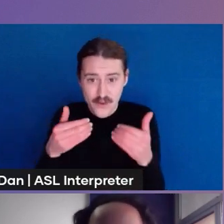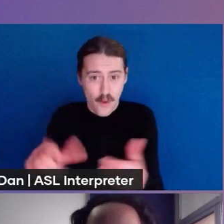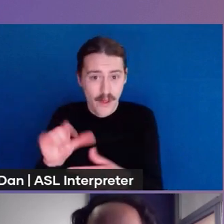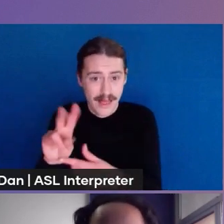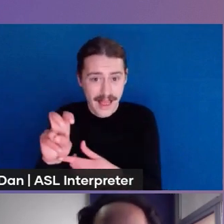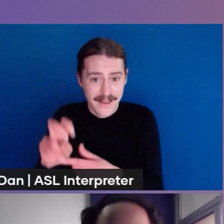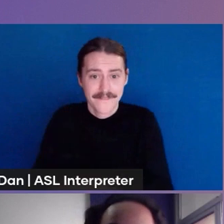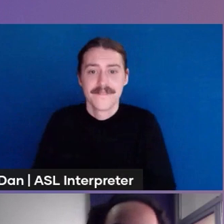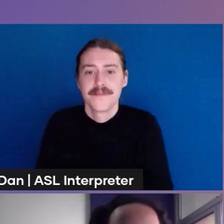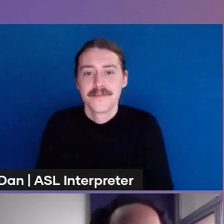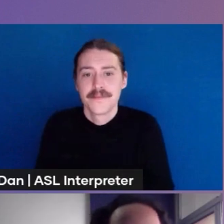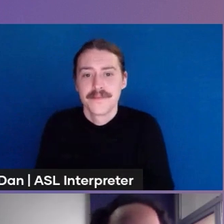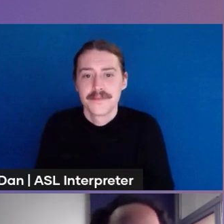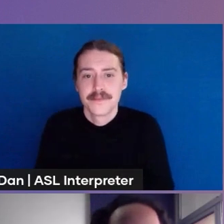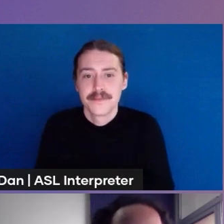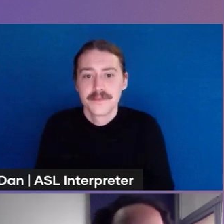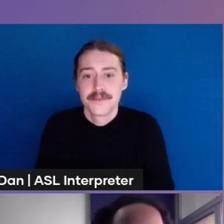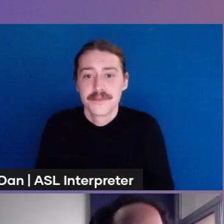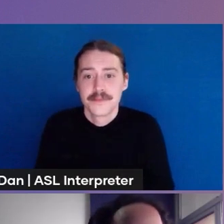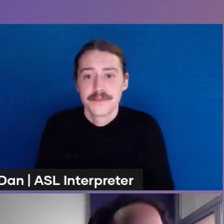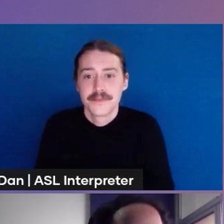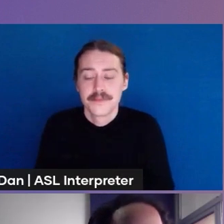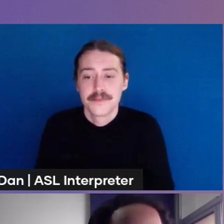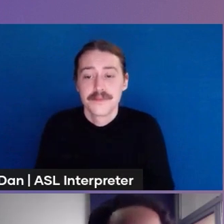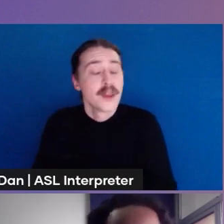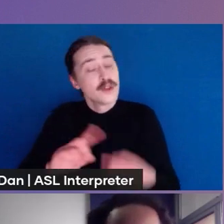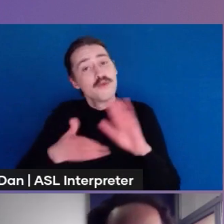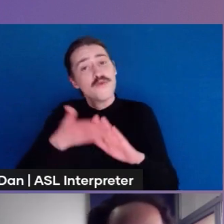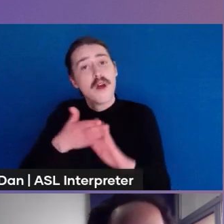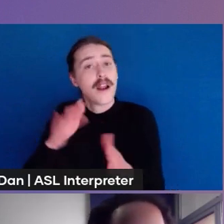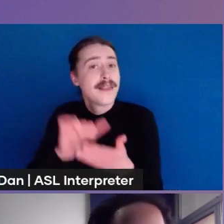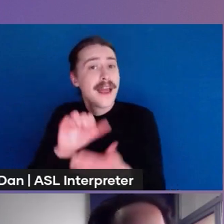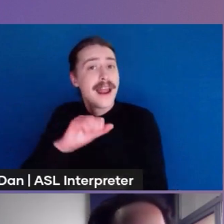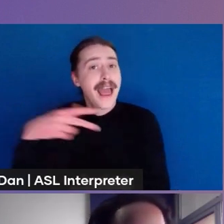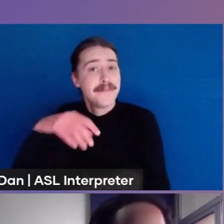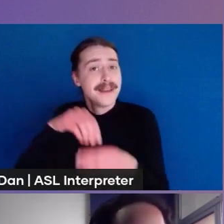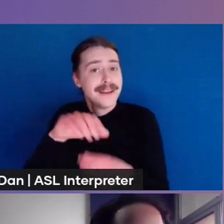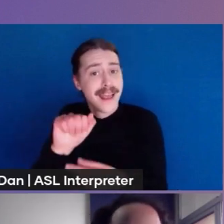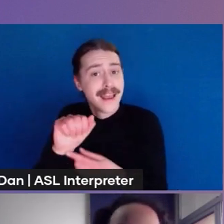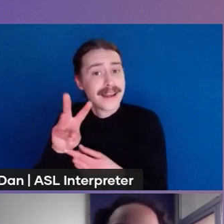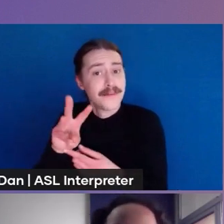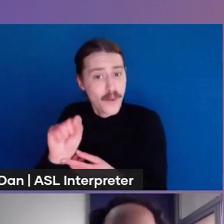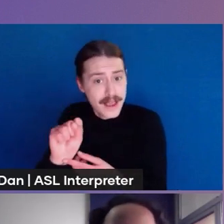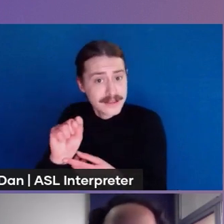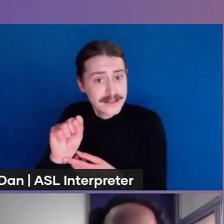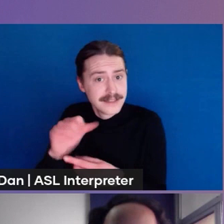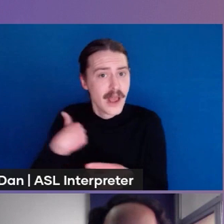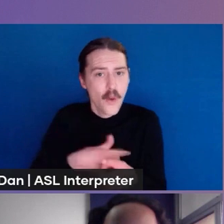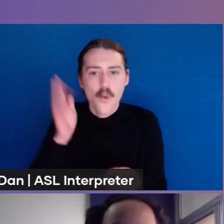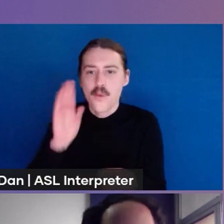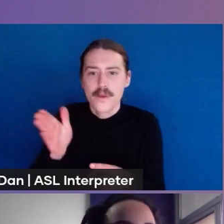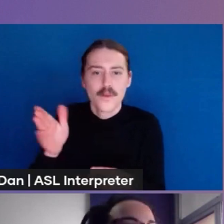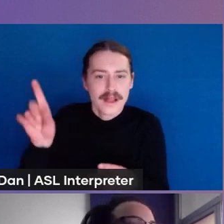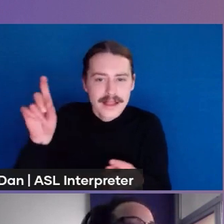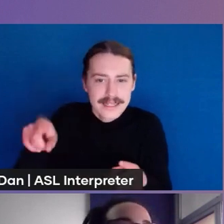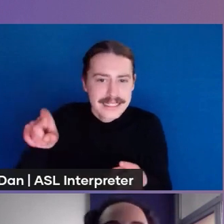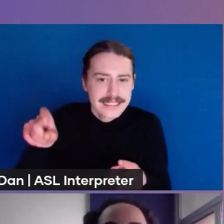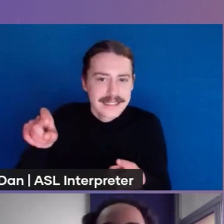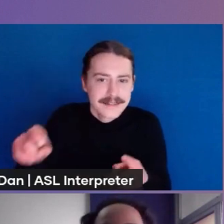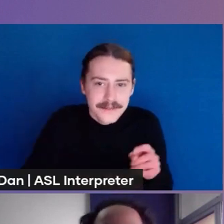infrastructure to run this application in nws in aws we will need pass okay